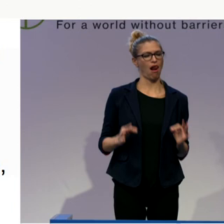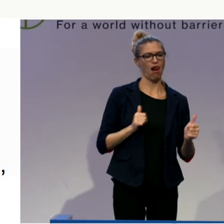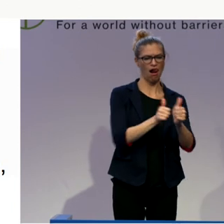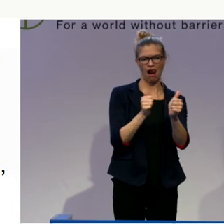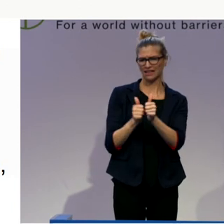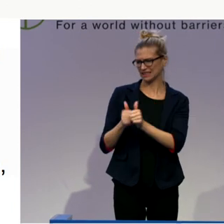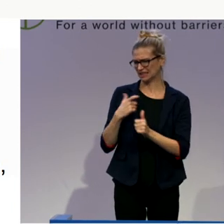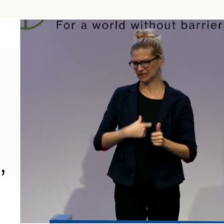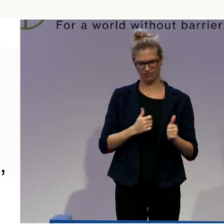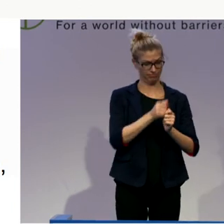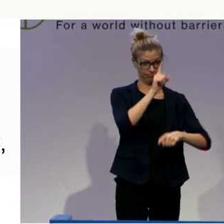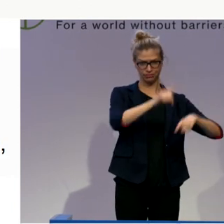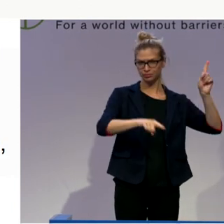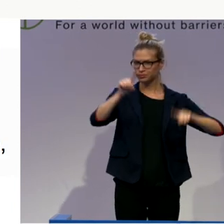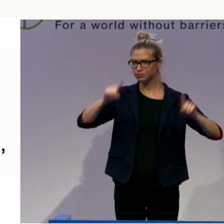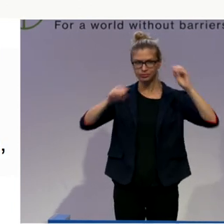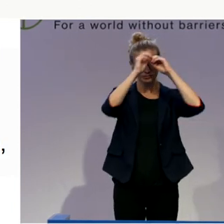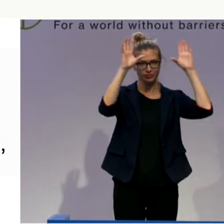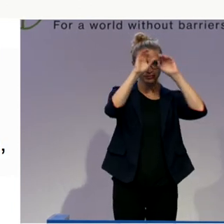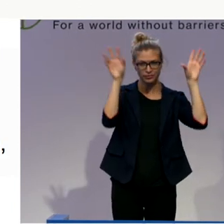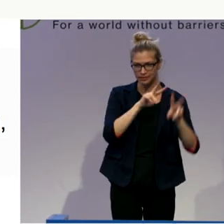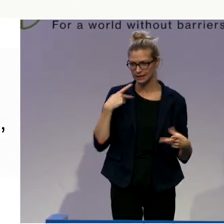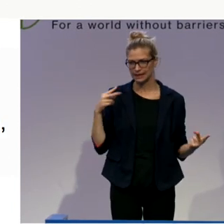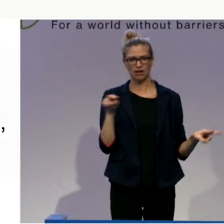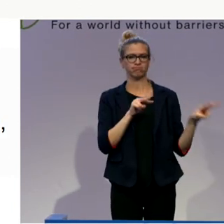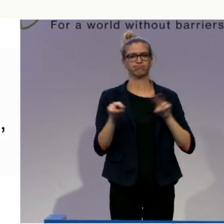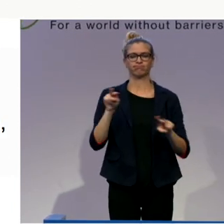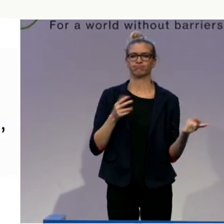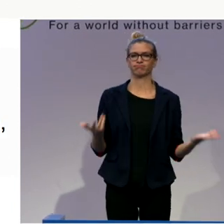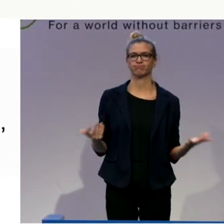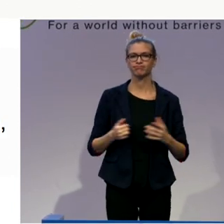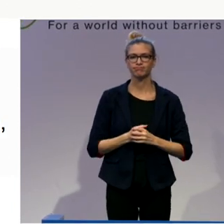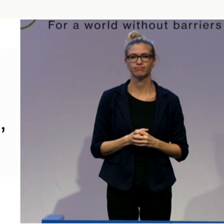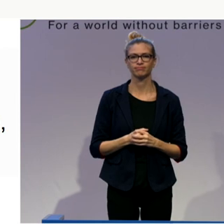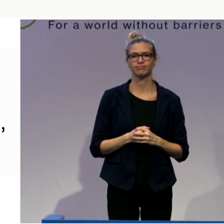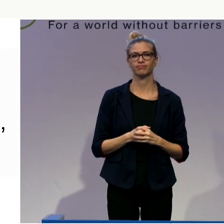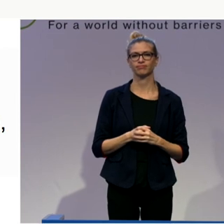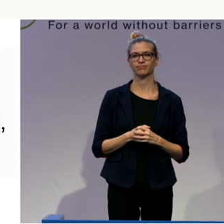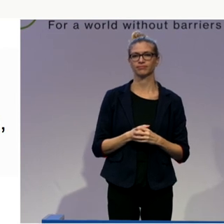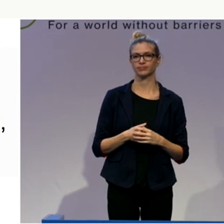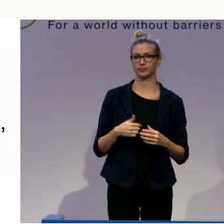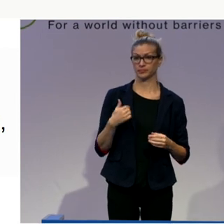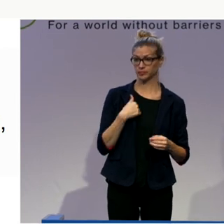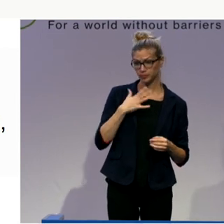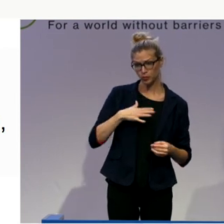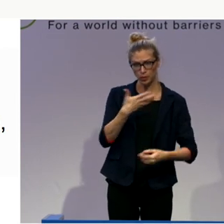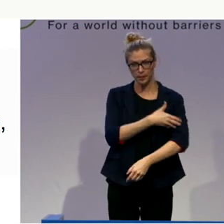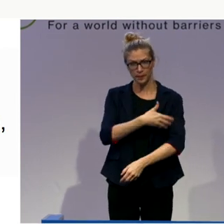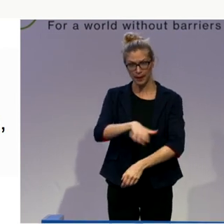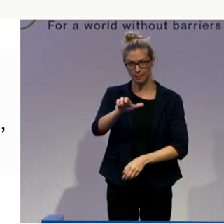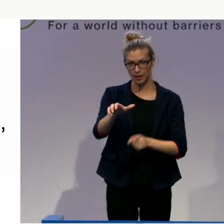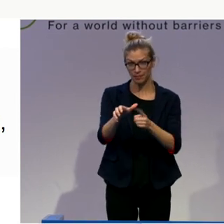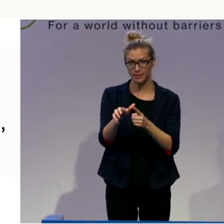that empowers us, that gives us the right information and from the beginning till the end